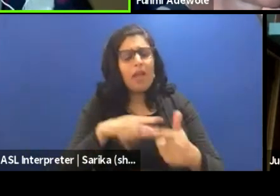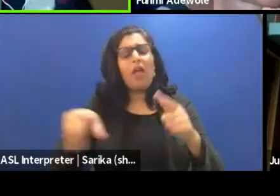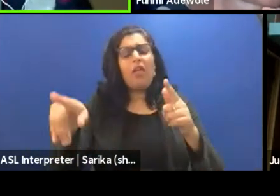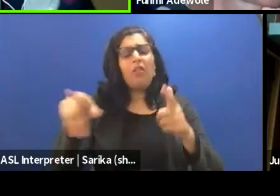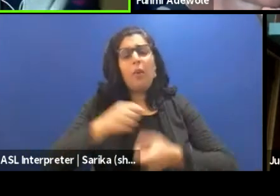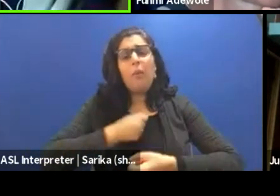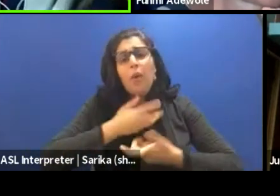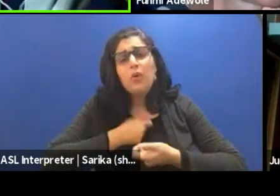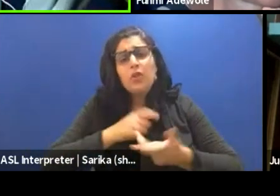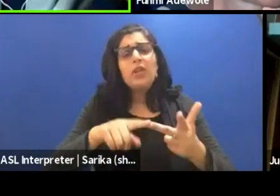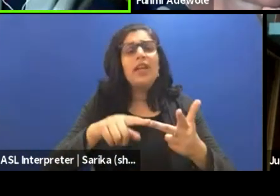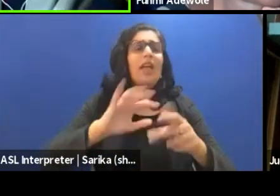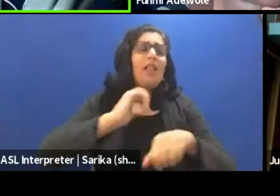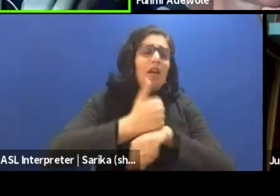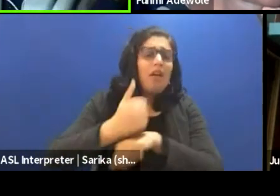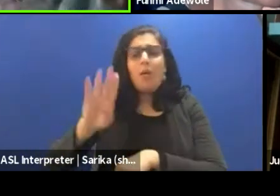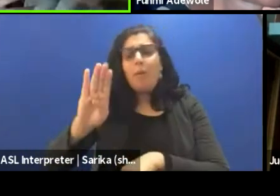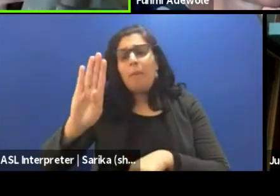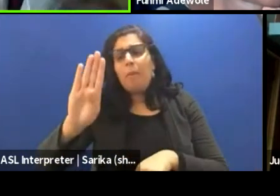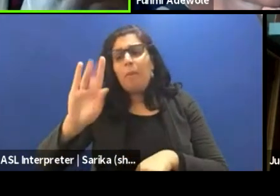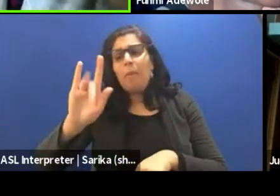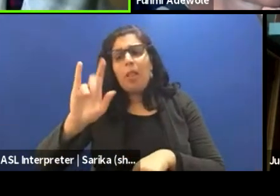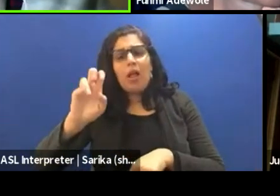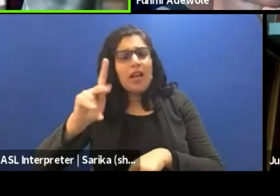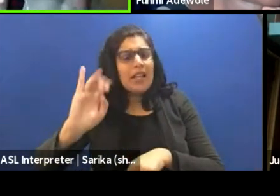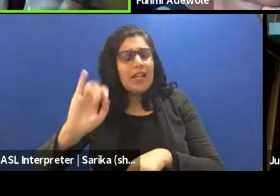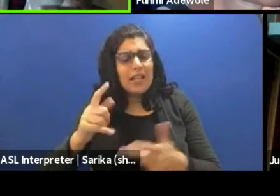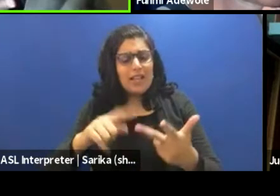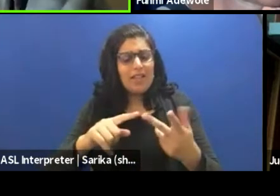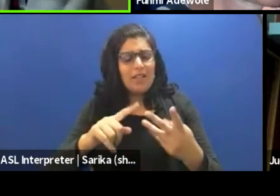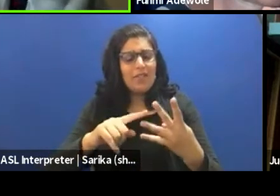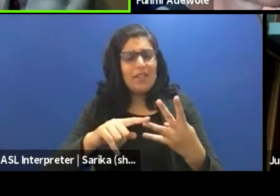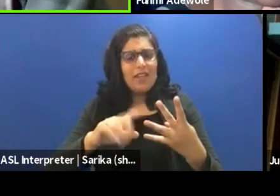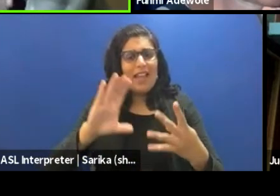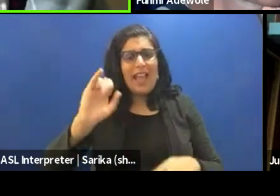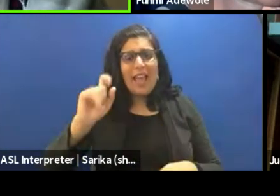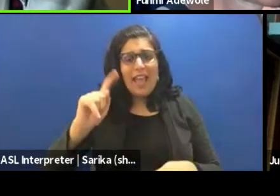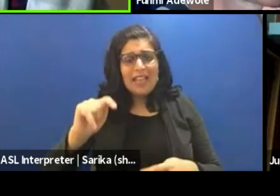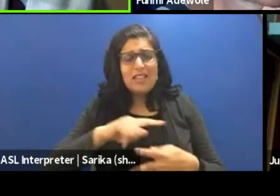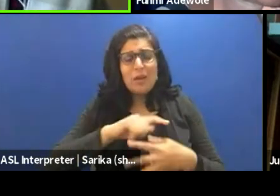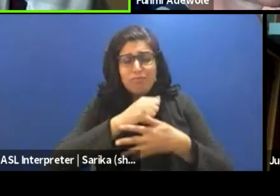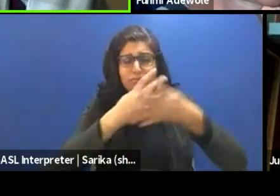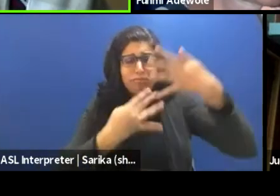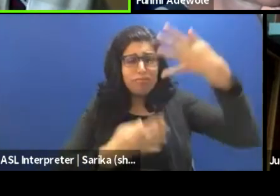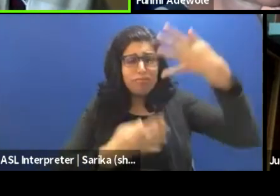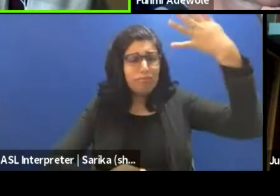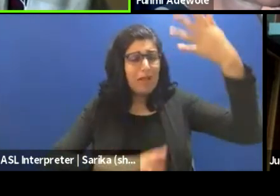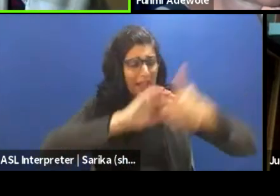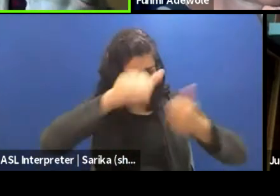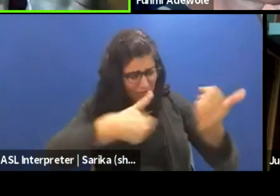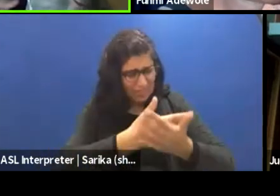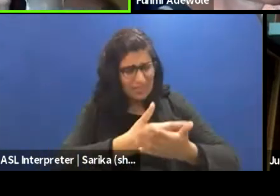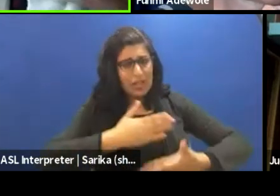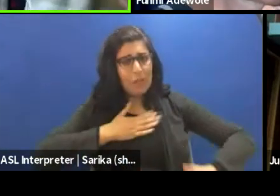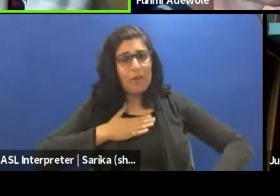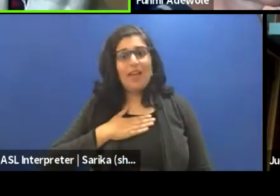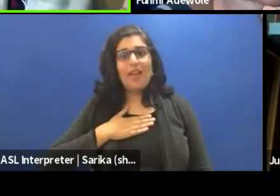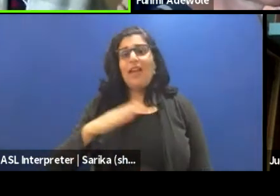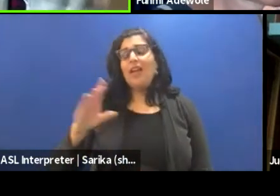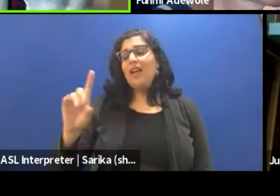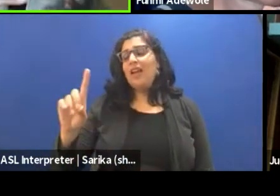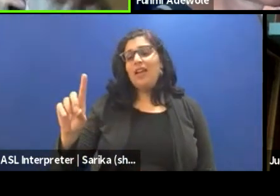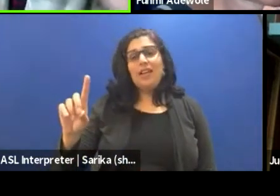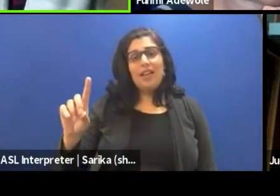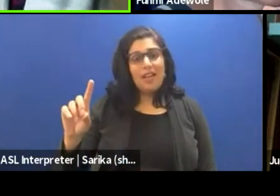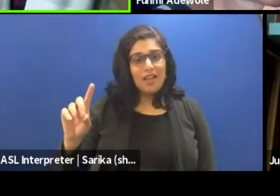blocking was mine. The cast was mine. And I'm sort of, you know, we're talking about the dramaturg as a nurturer. I'm a director and